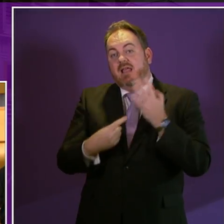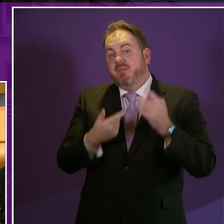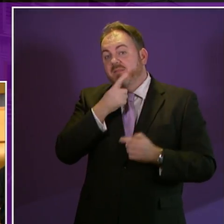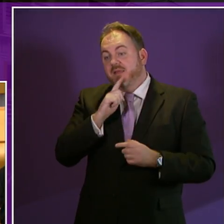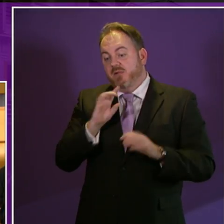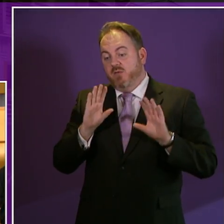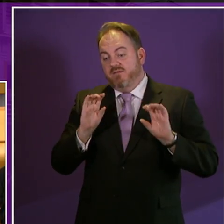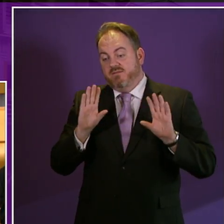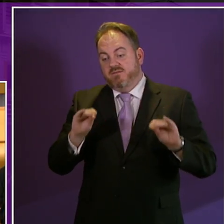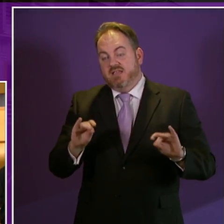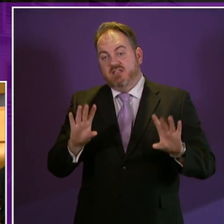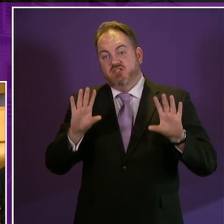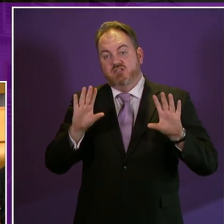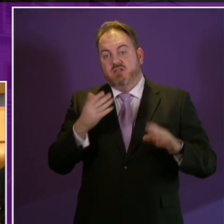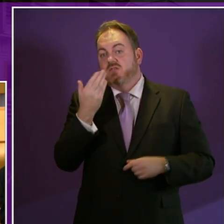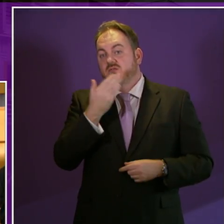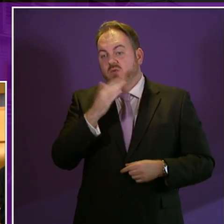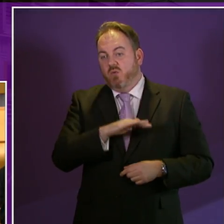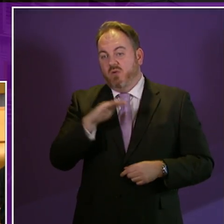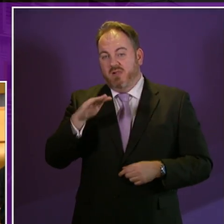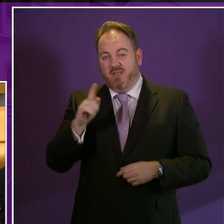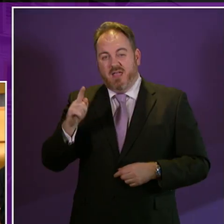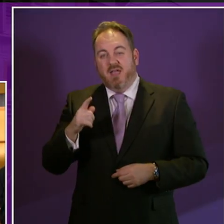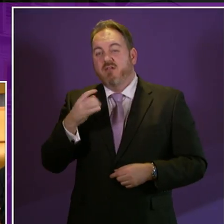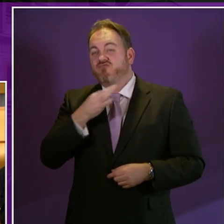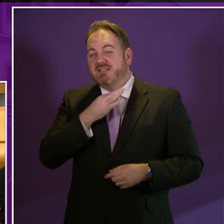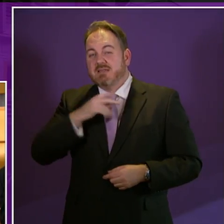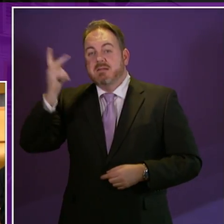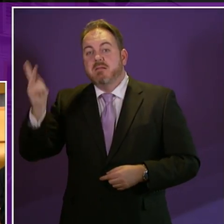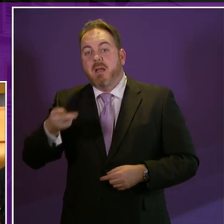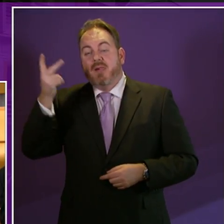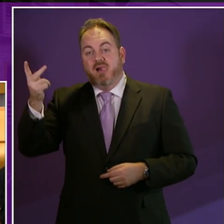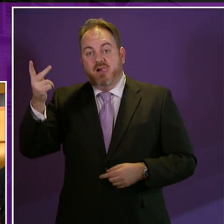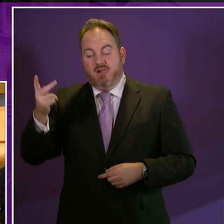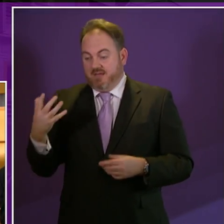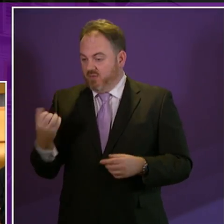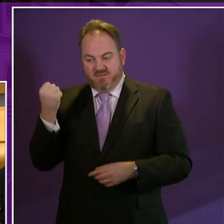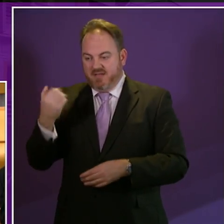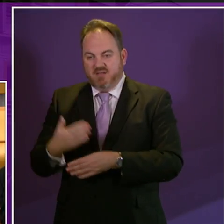-related additional support needs are more than twice as likely to be unemployed as workless through with no additional